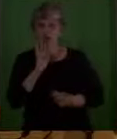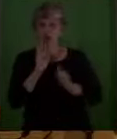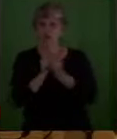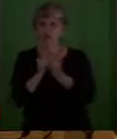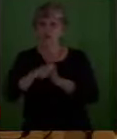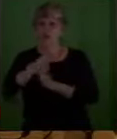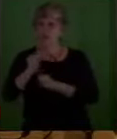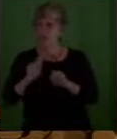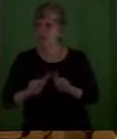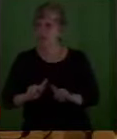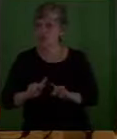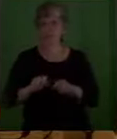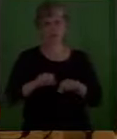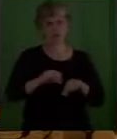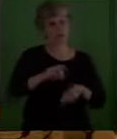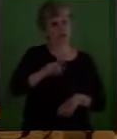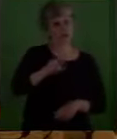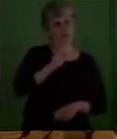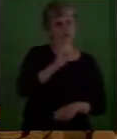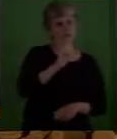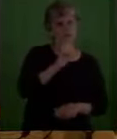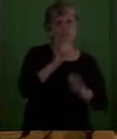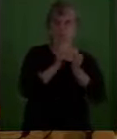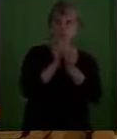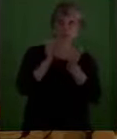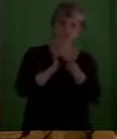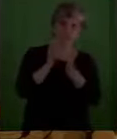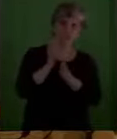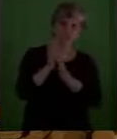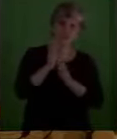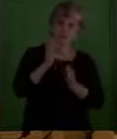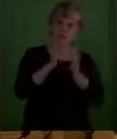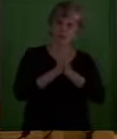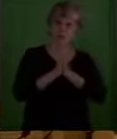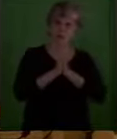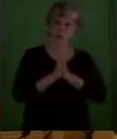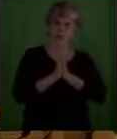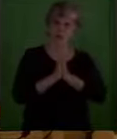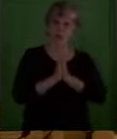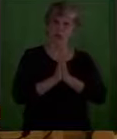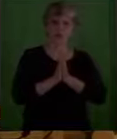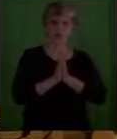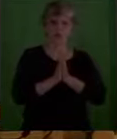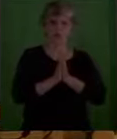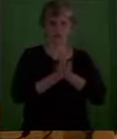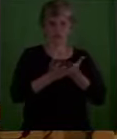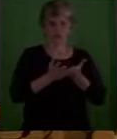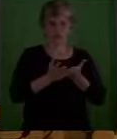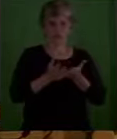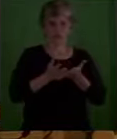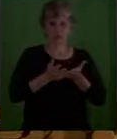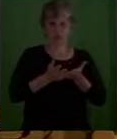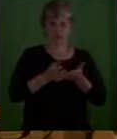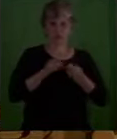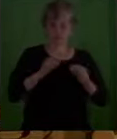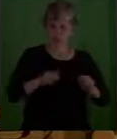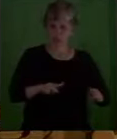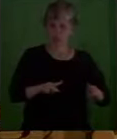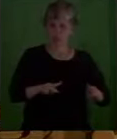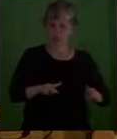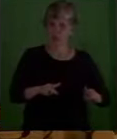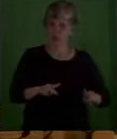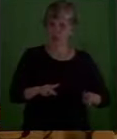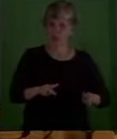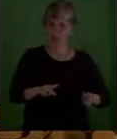with Him even in prayer. An opportunity to get out what we were hoping for. What we really